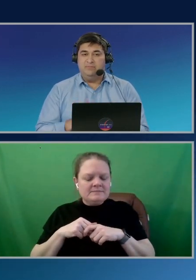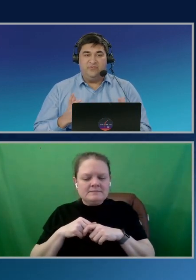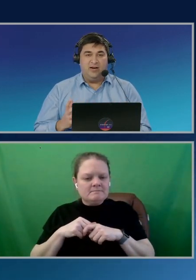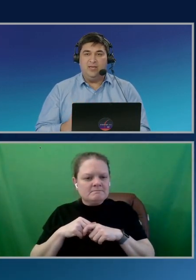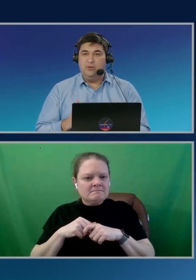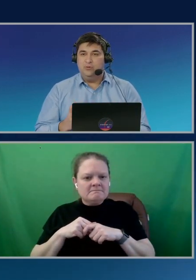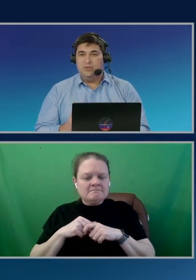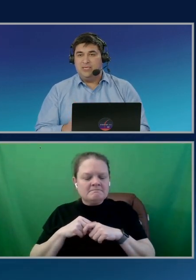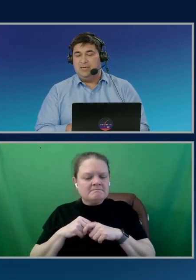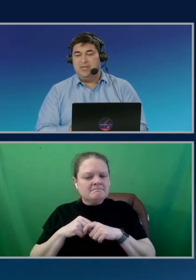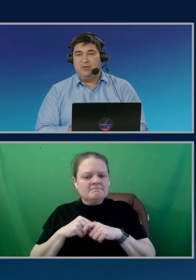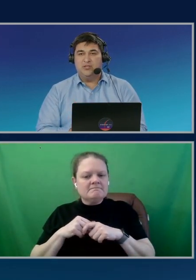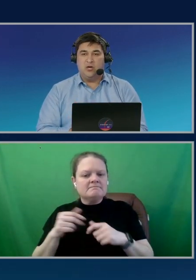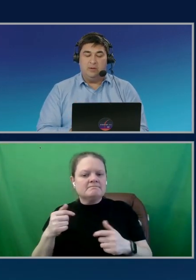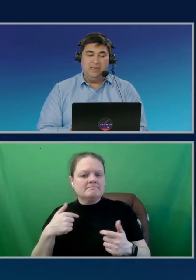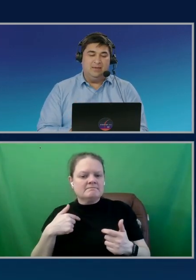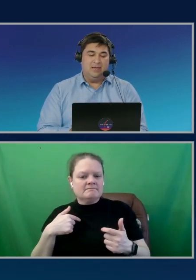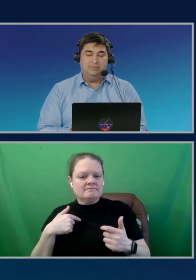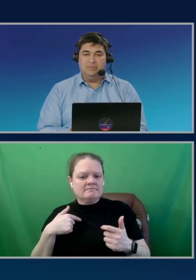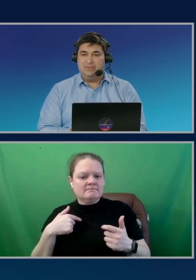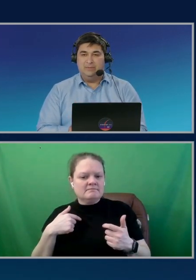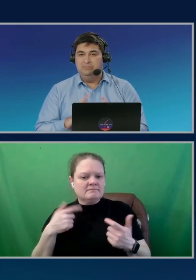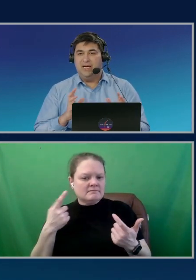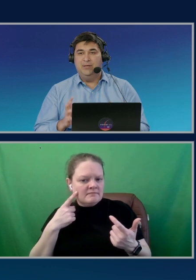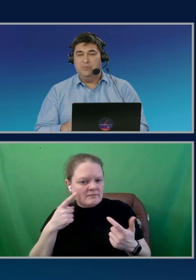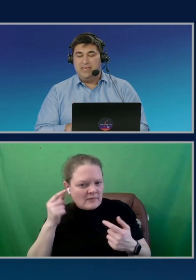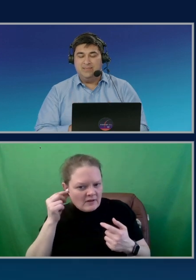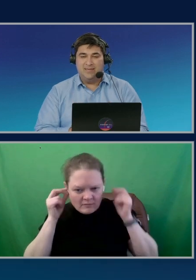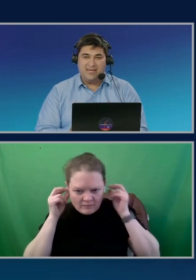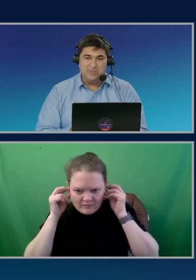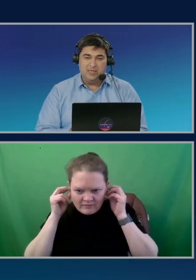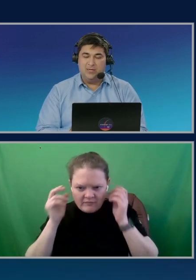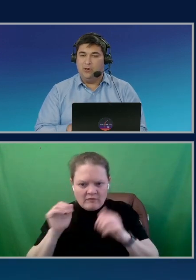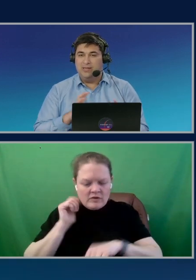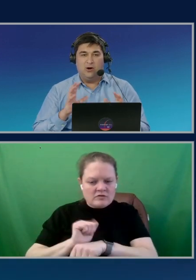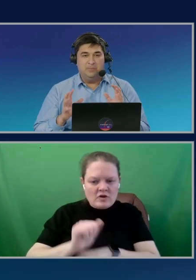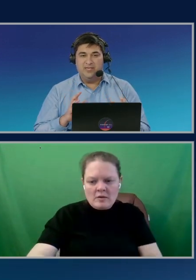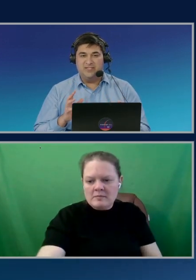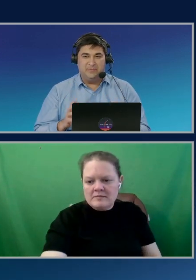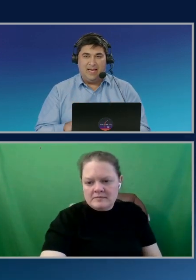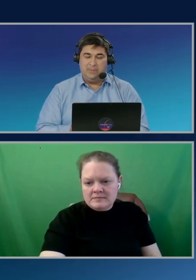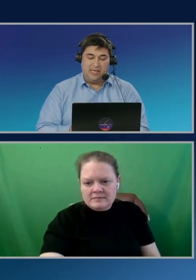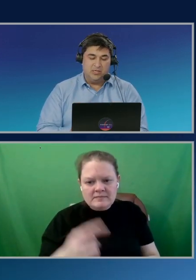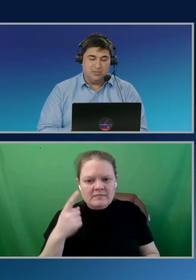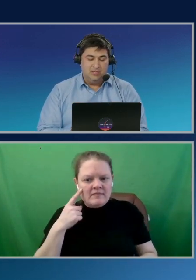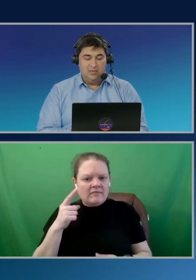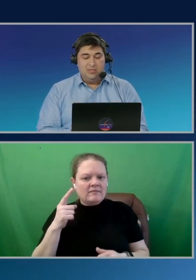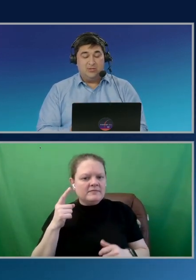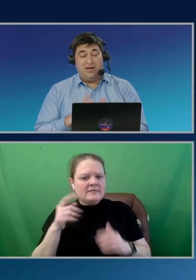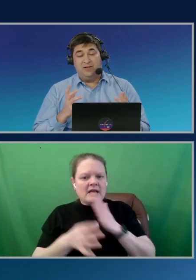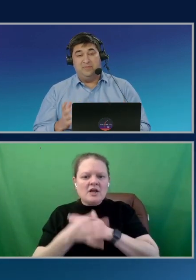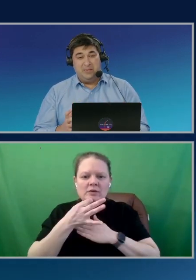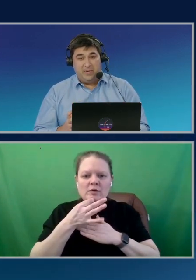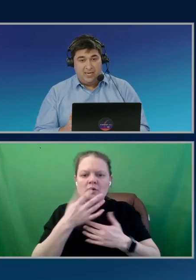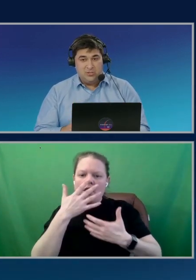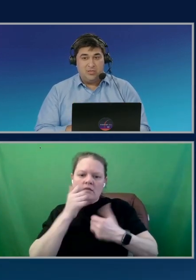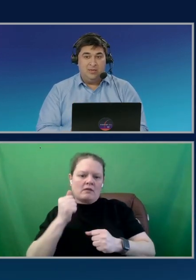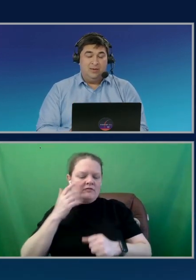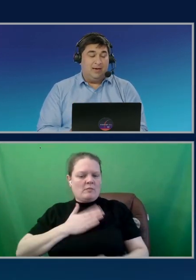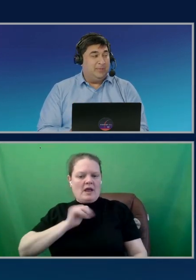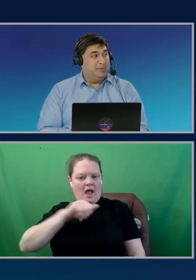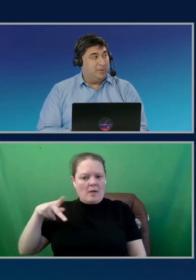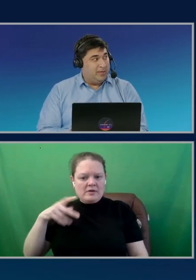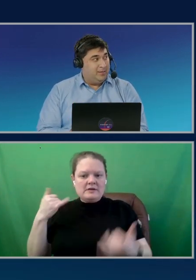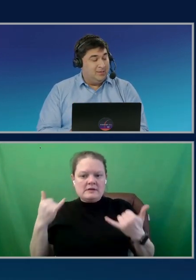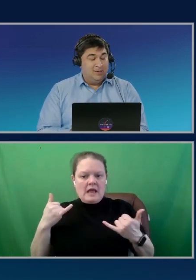And I'm fairly new to the team and to the job and I'm by no means an expert in all the components of my application. So now that I've been paged,